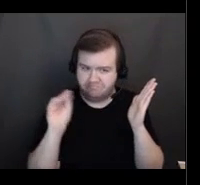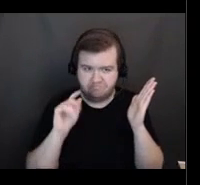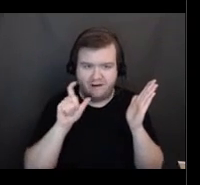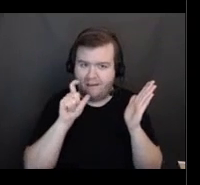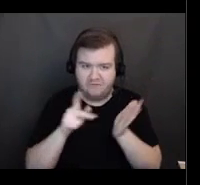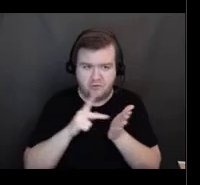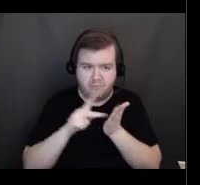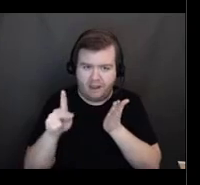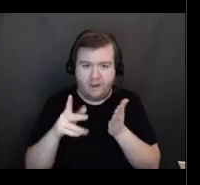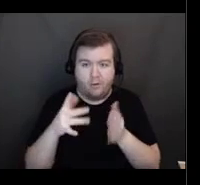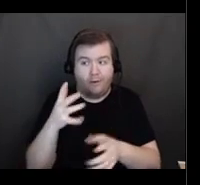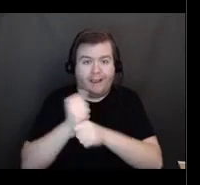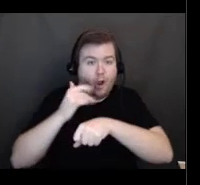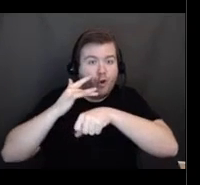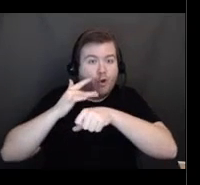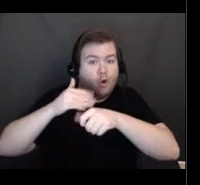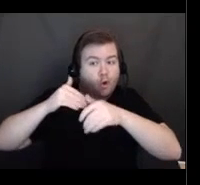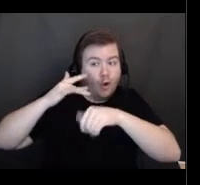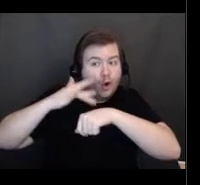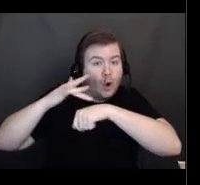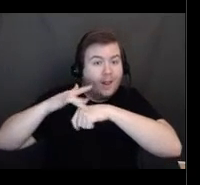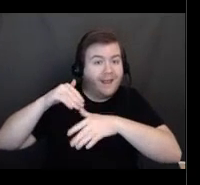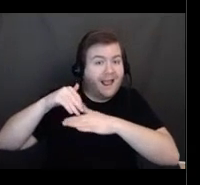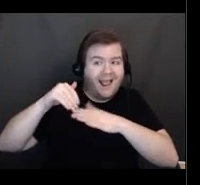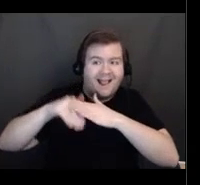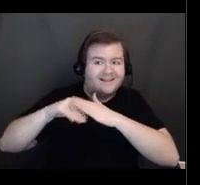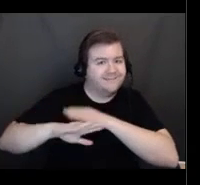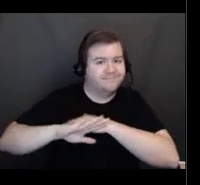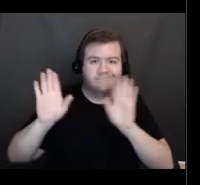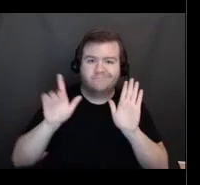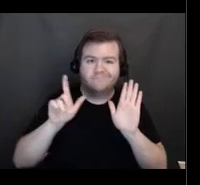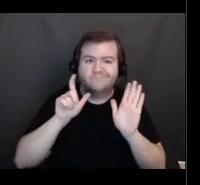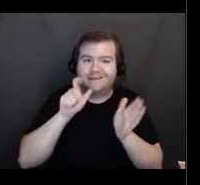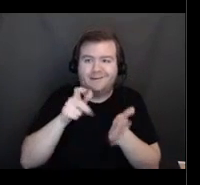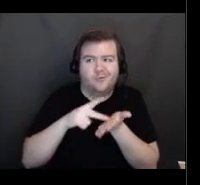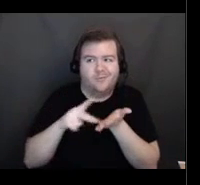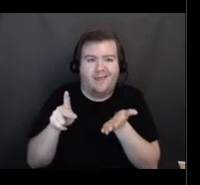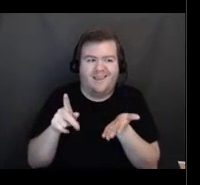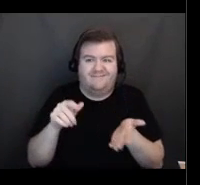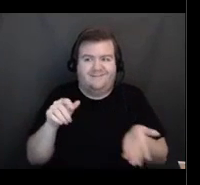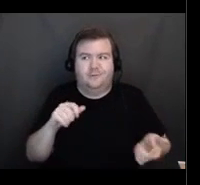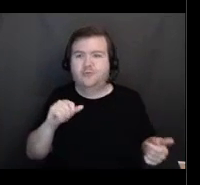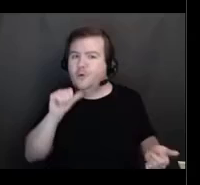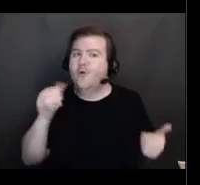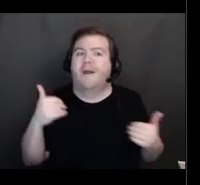get early access. That folks will never pay for that. There's, no thing exists.